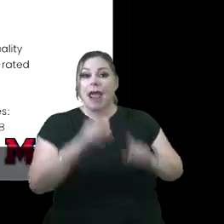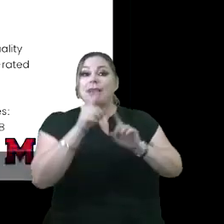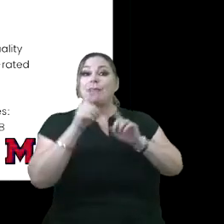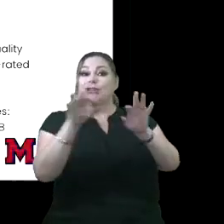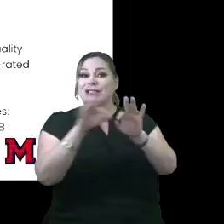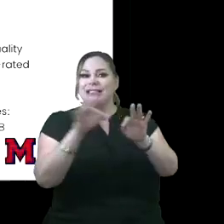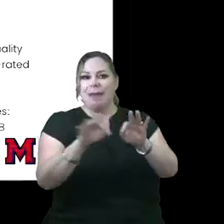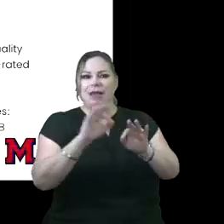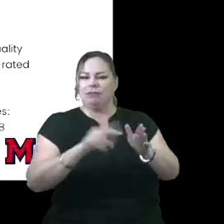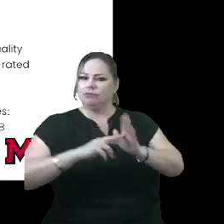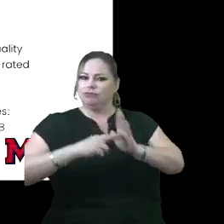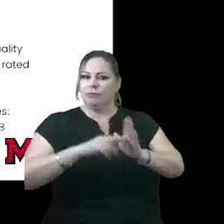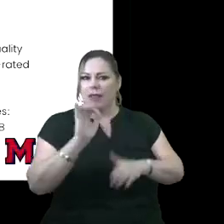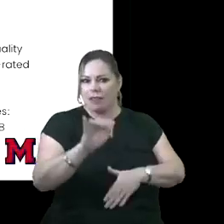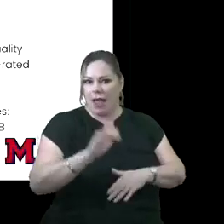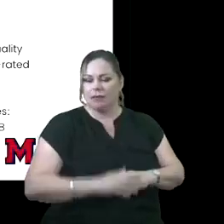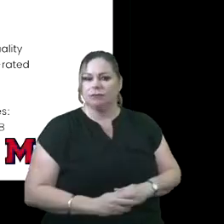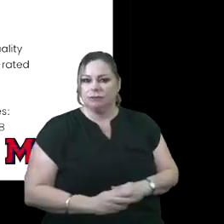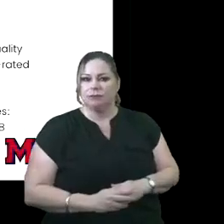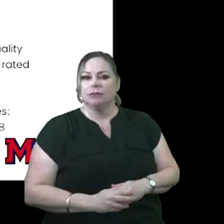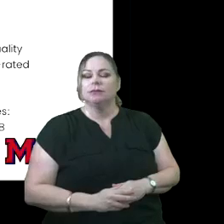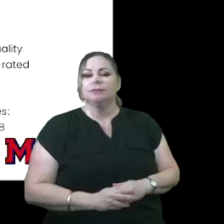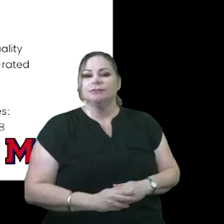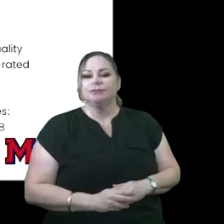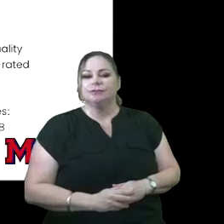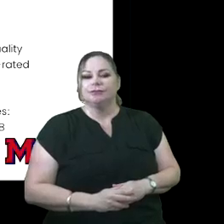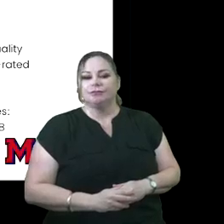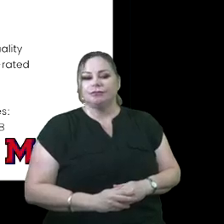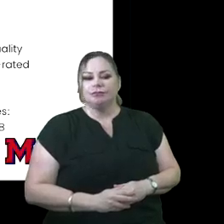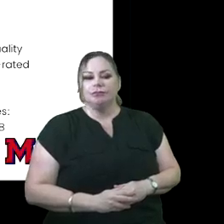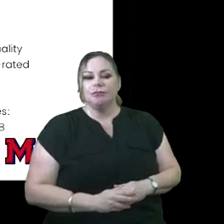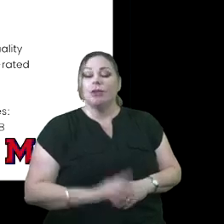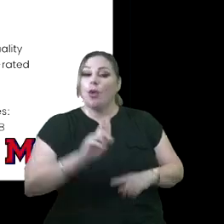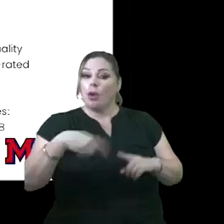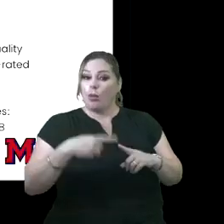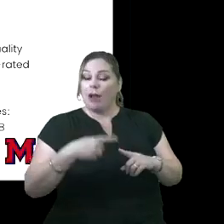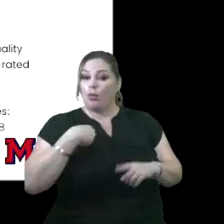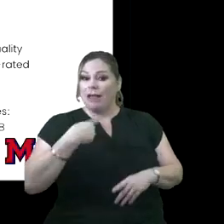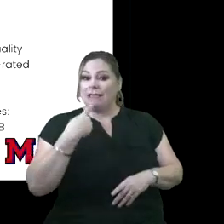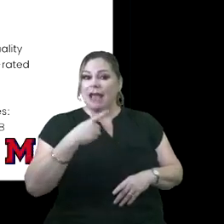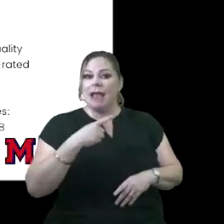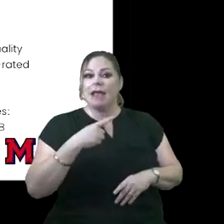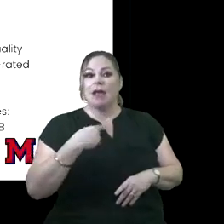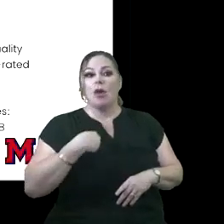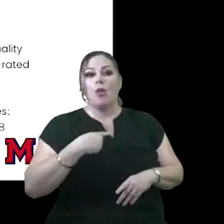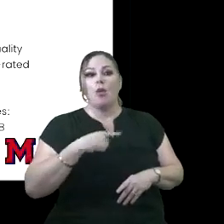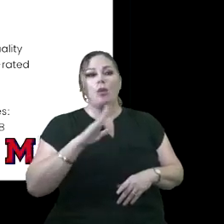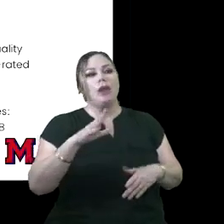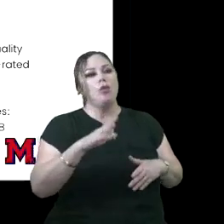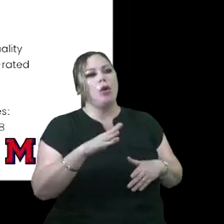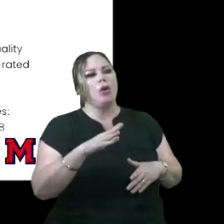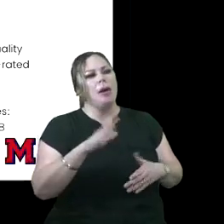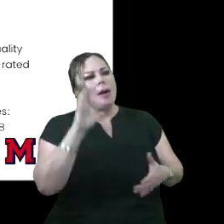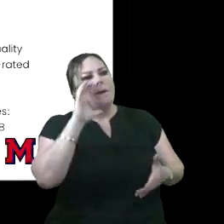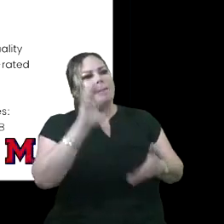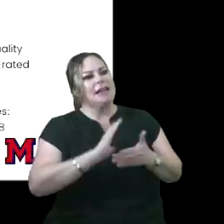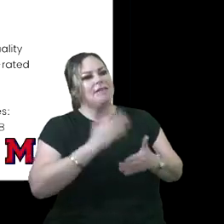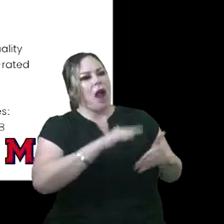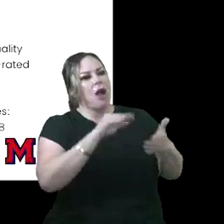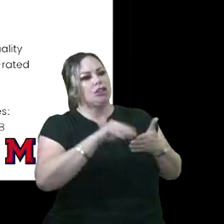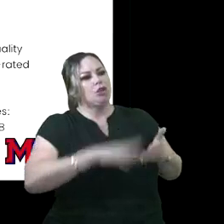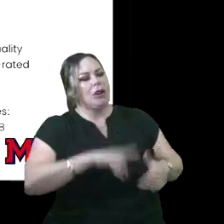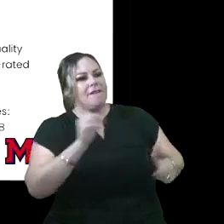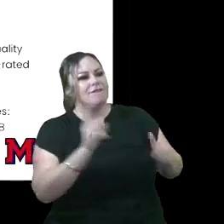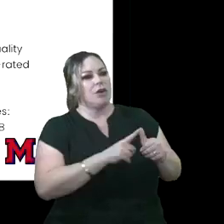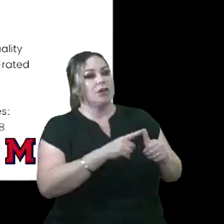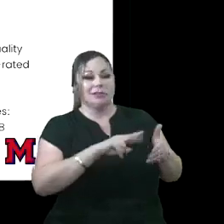statement and really being able to share with you that when we say that we believe in scholars first, we're really talking about the mission